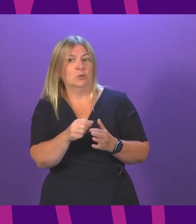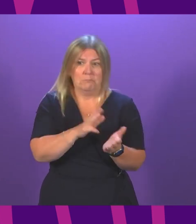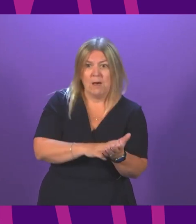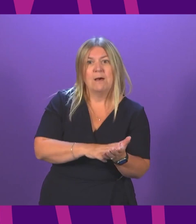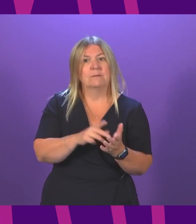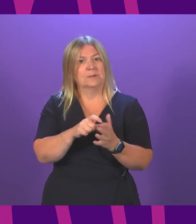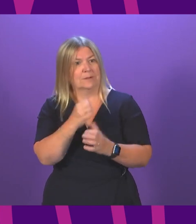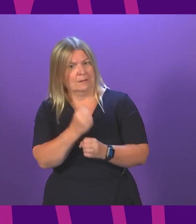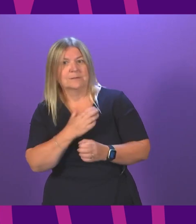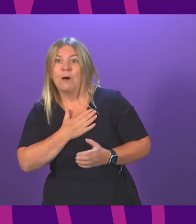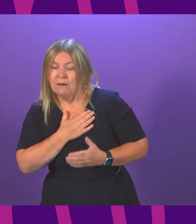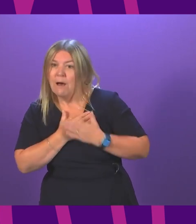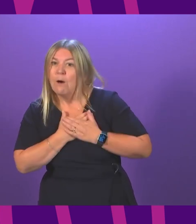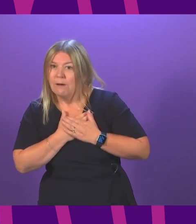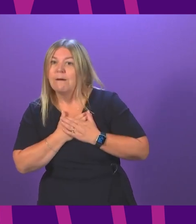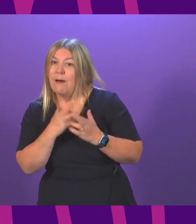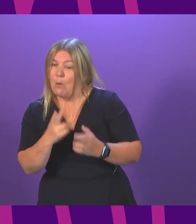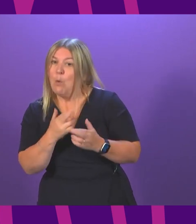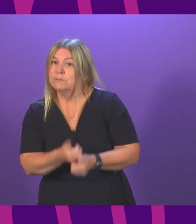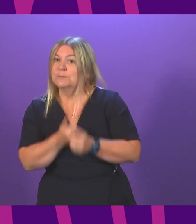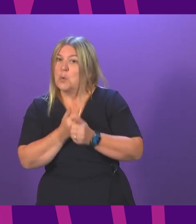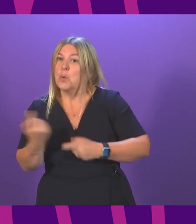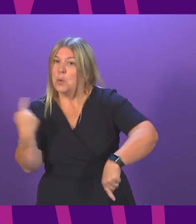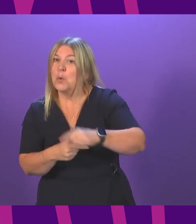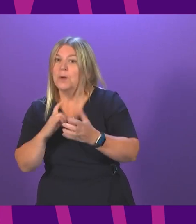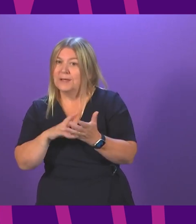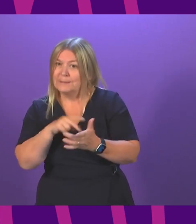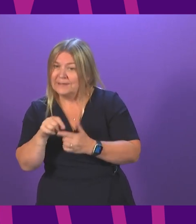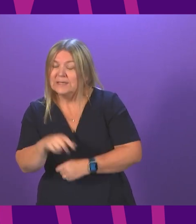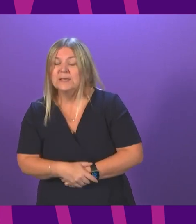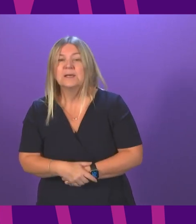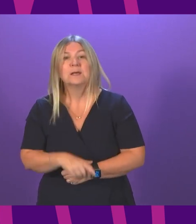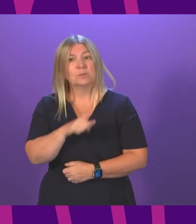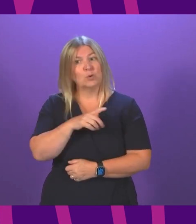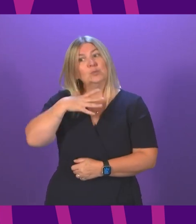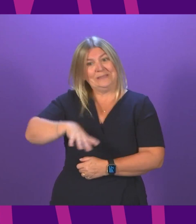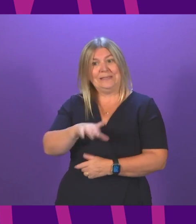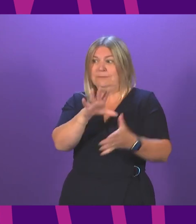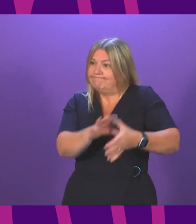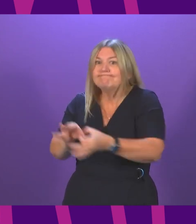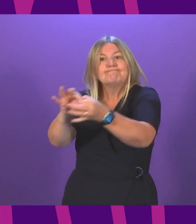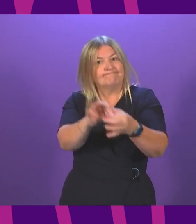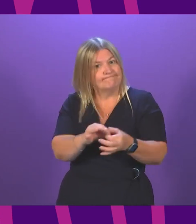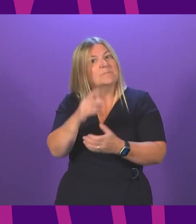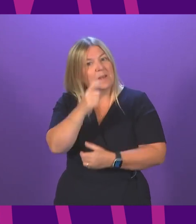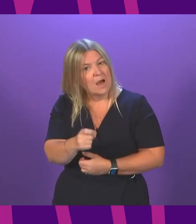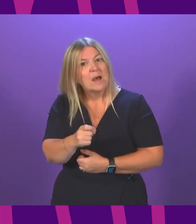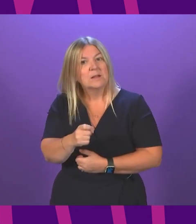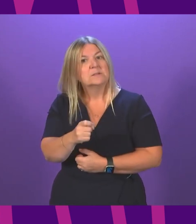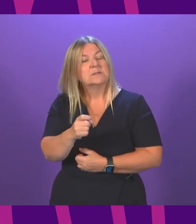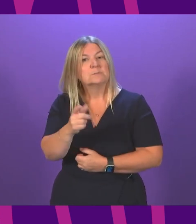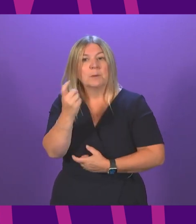I recognise the sincerity here. We need to bring all of these powers within the Scottish Parliament so that we can do these things